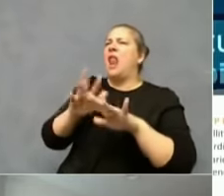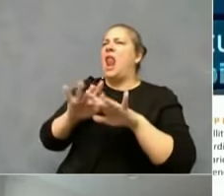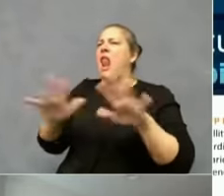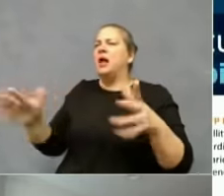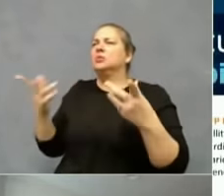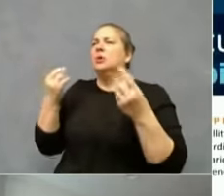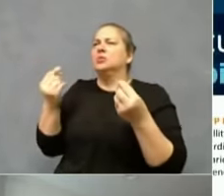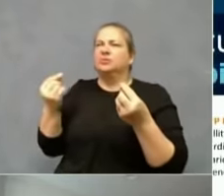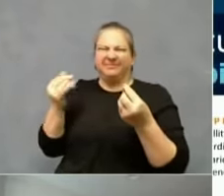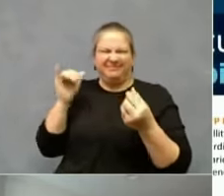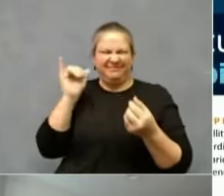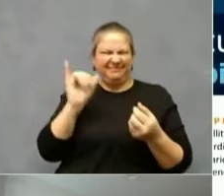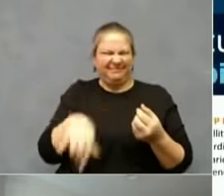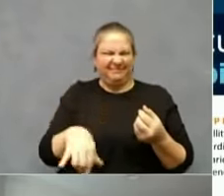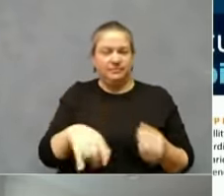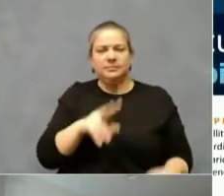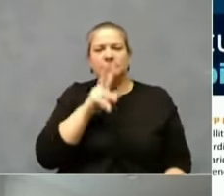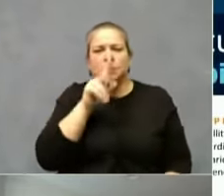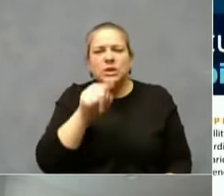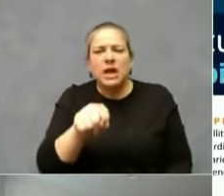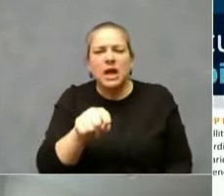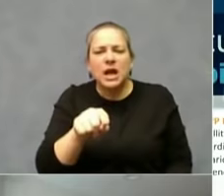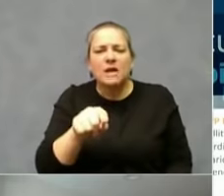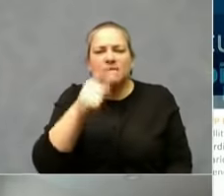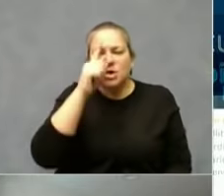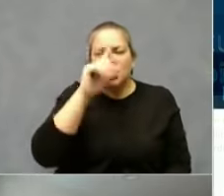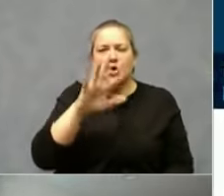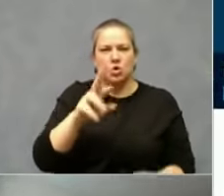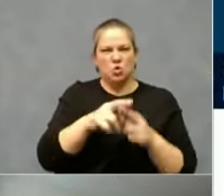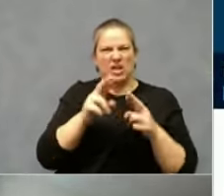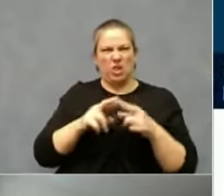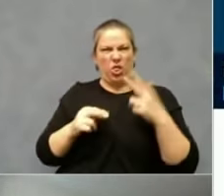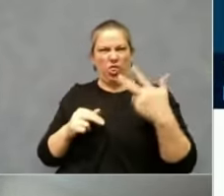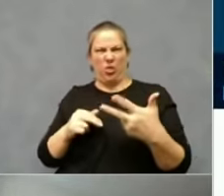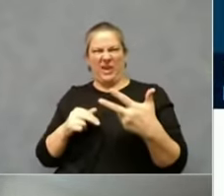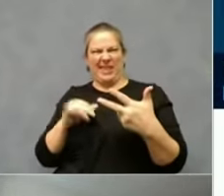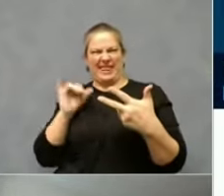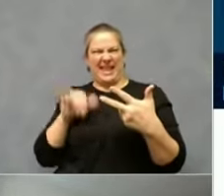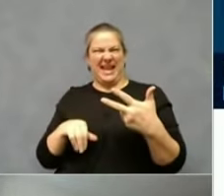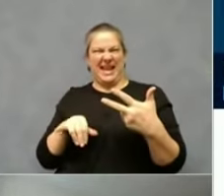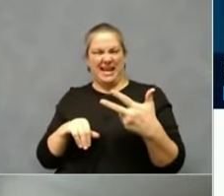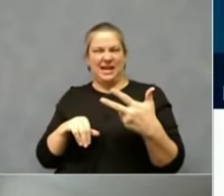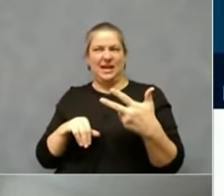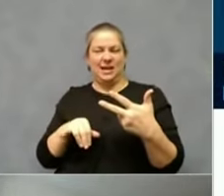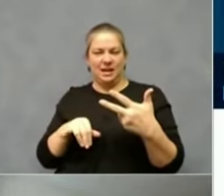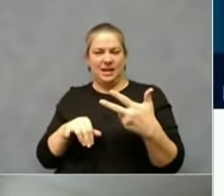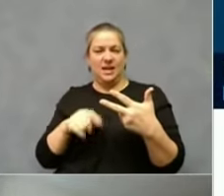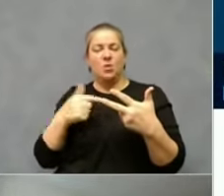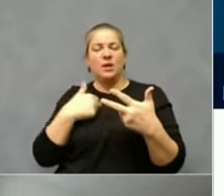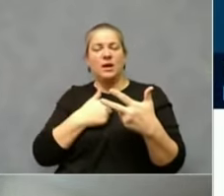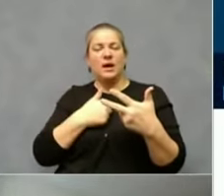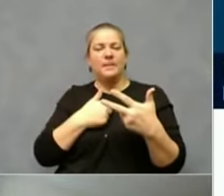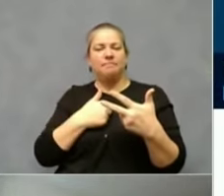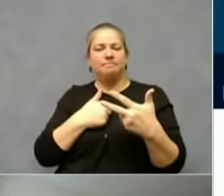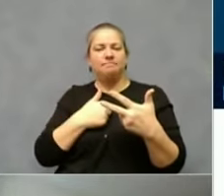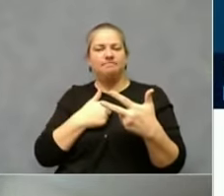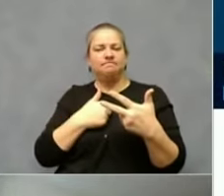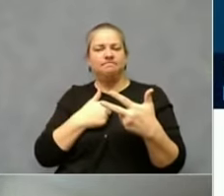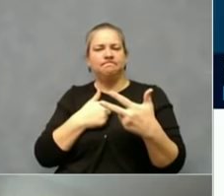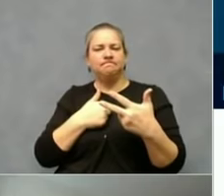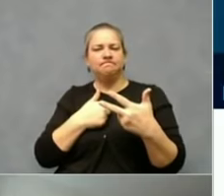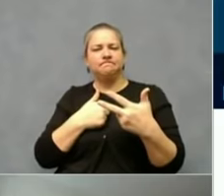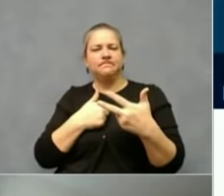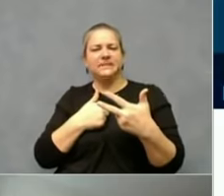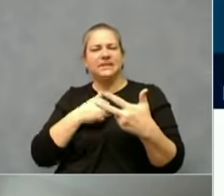So this is for Region 3. So in the state, we have divided the state into 10 regions